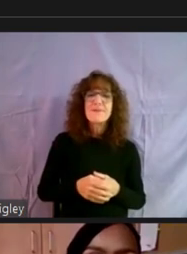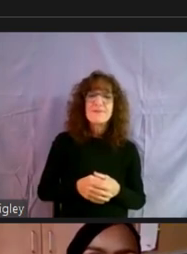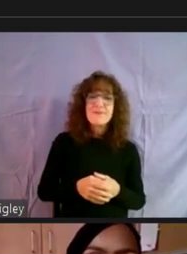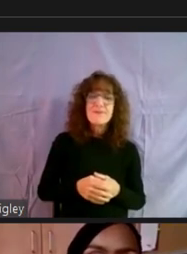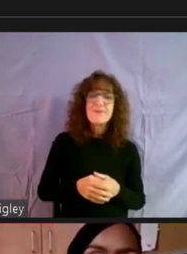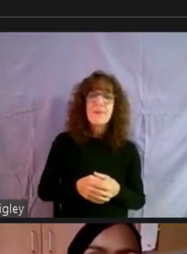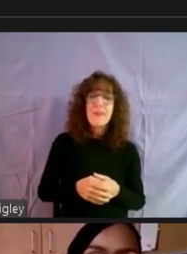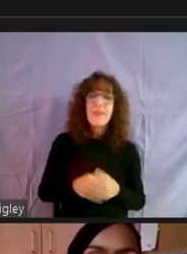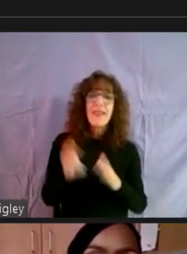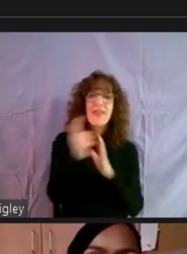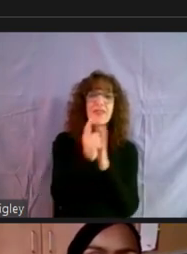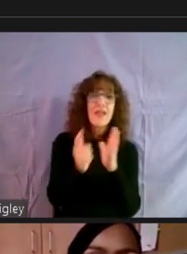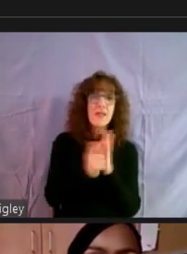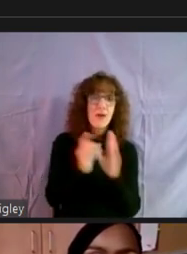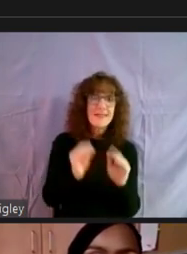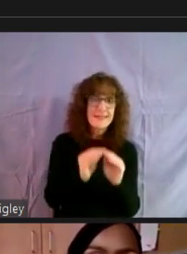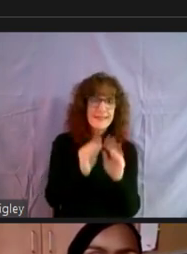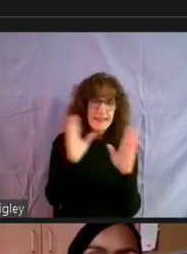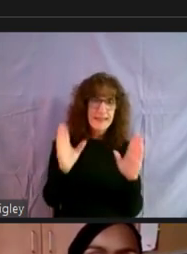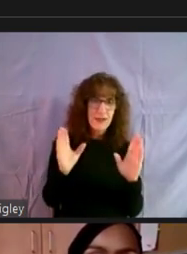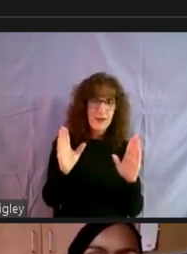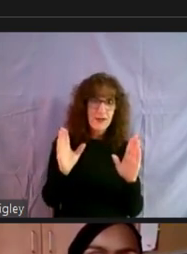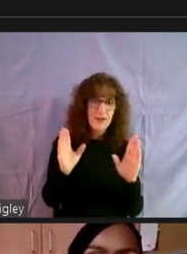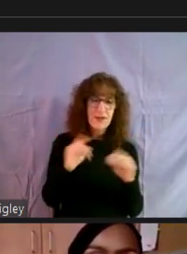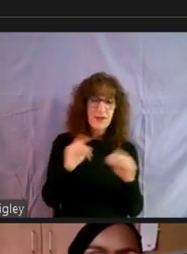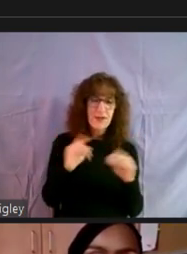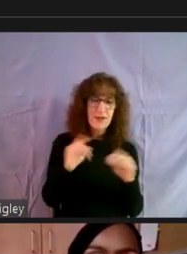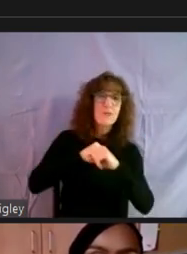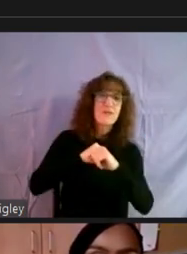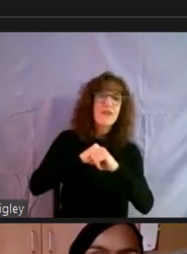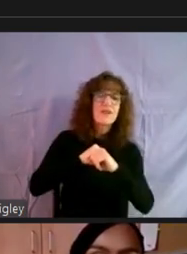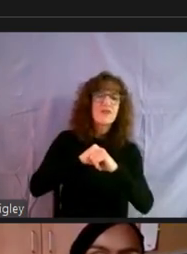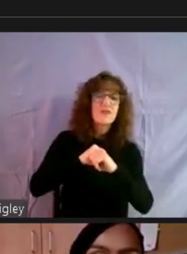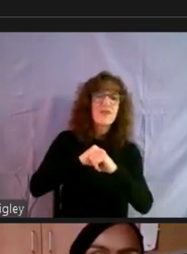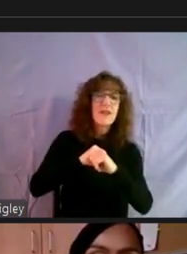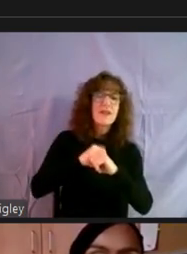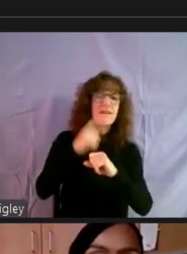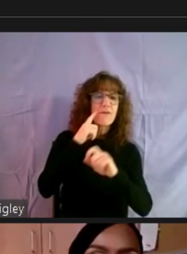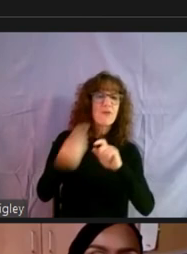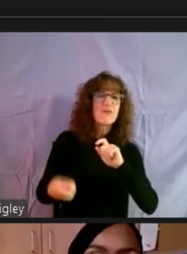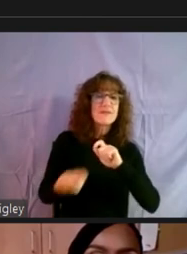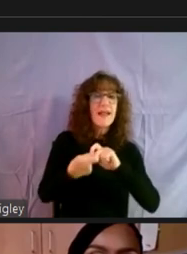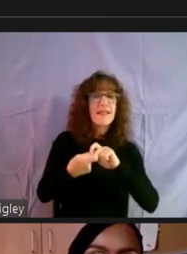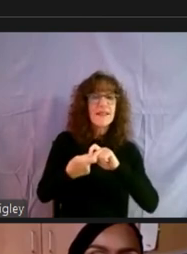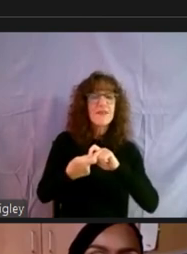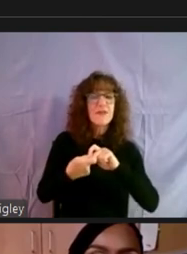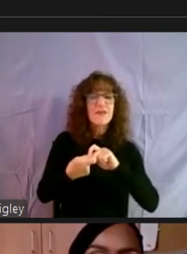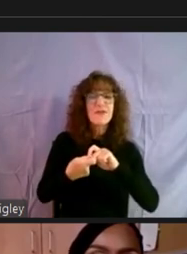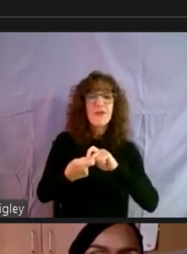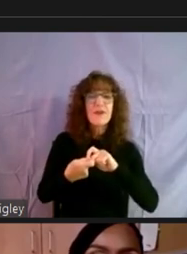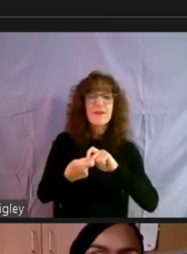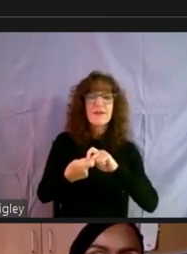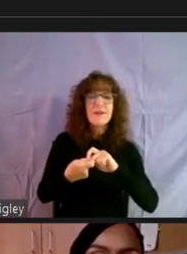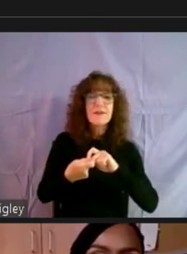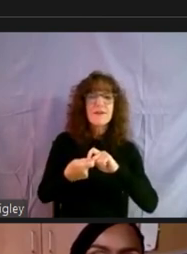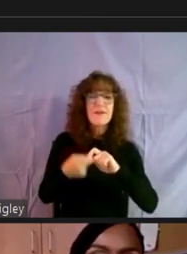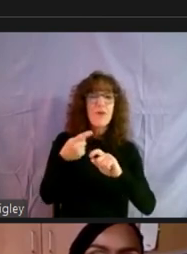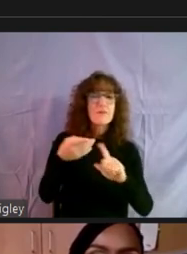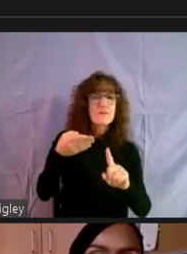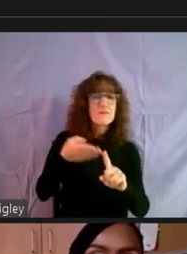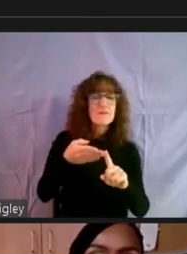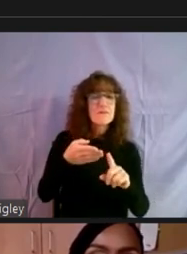you know, the law is pretty clear in terms of protection against, uh, retaliation for, um, certain protective